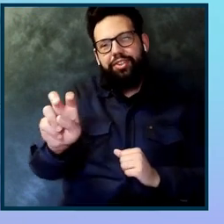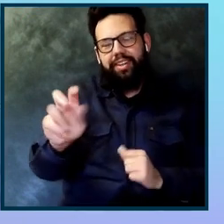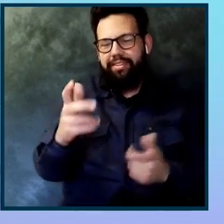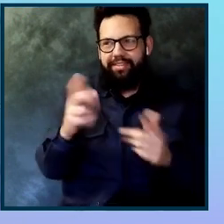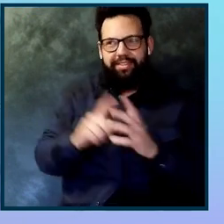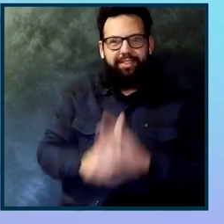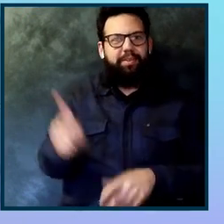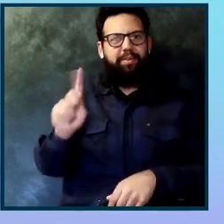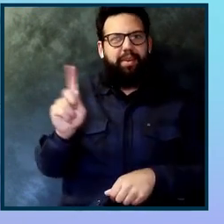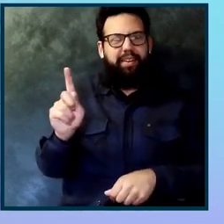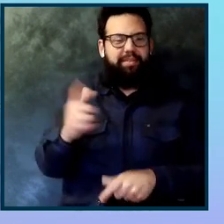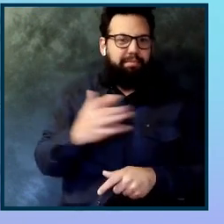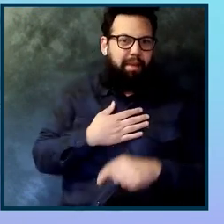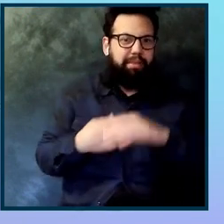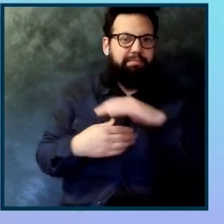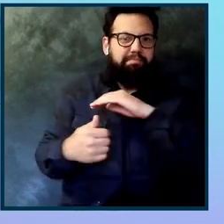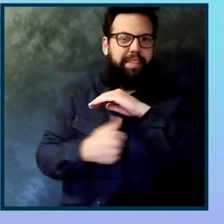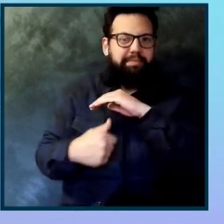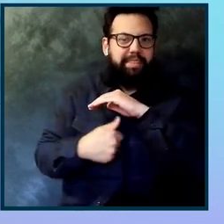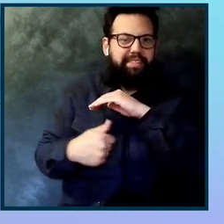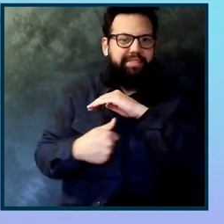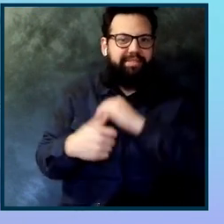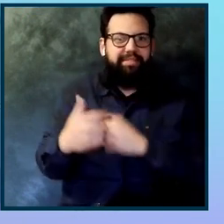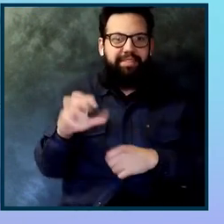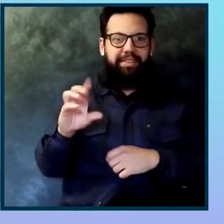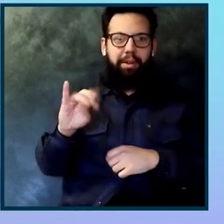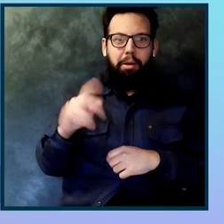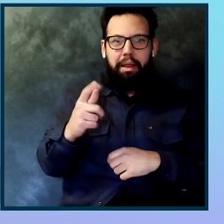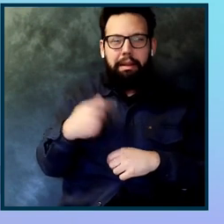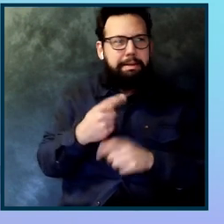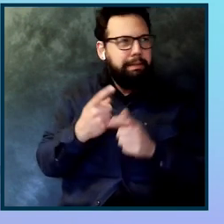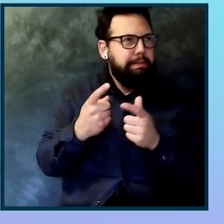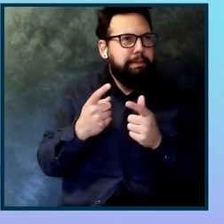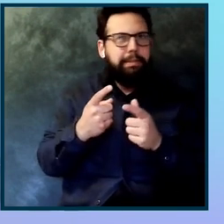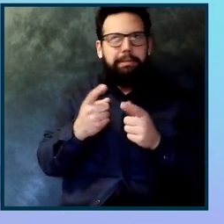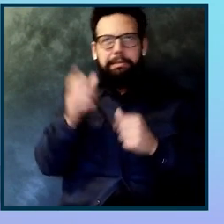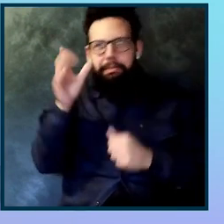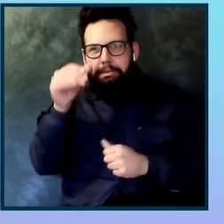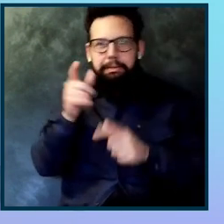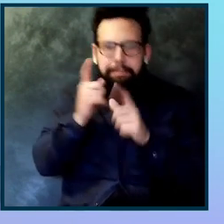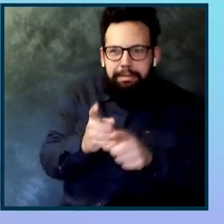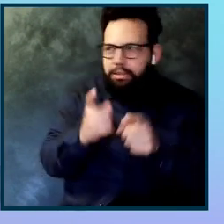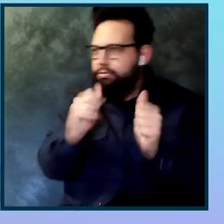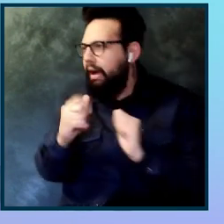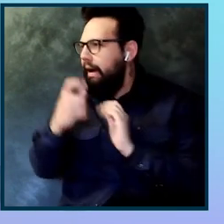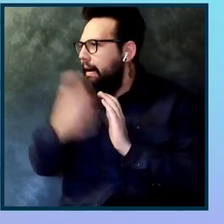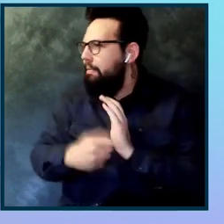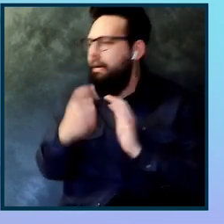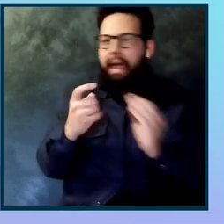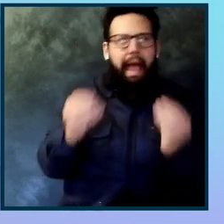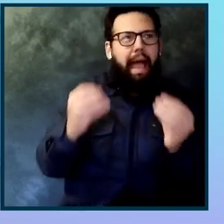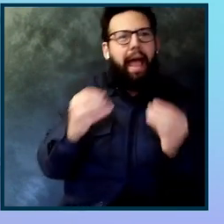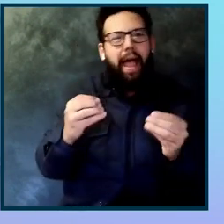in 2000 and trying to make accessibility testing, automate accessibility testing. And people called